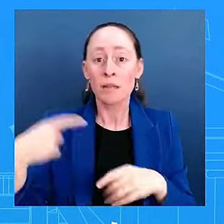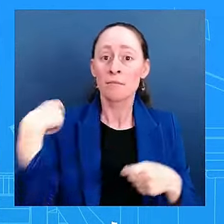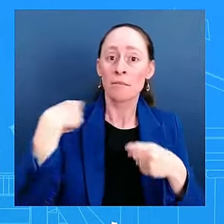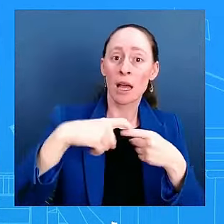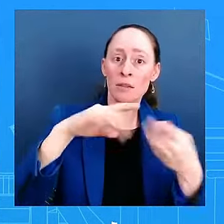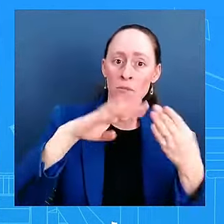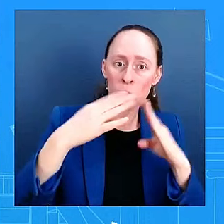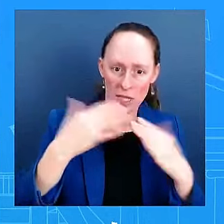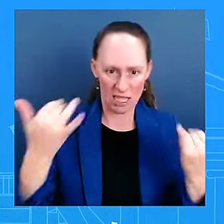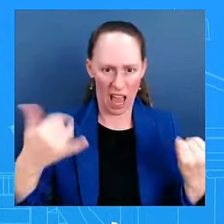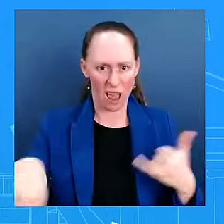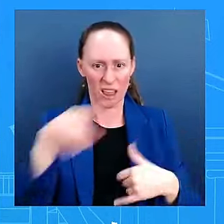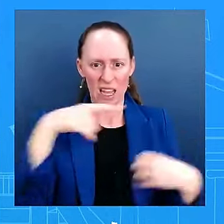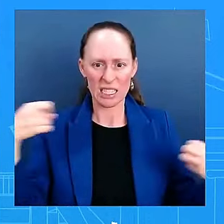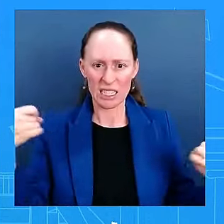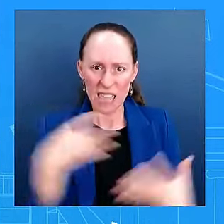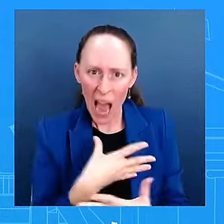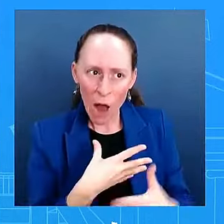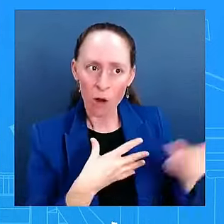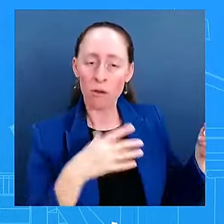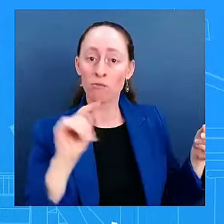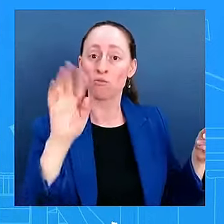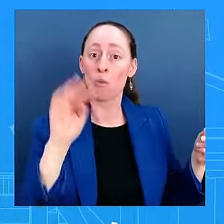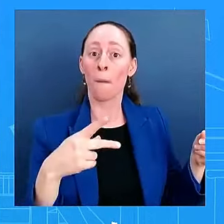mechanisms, banning LGBTQ,